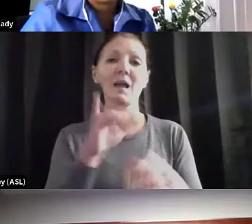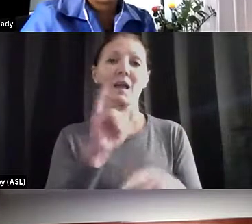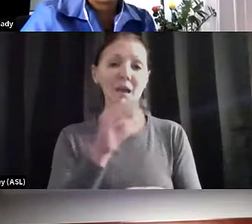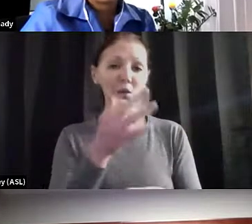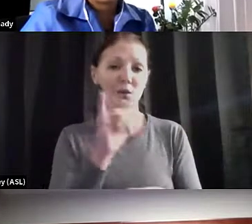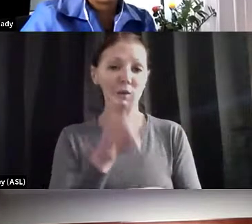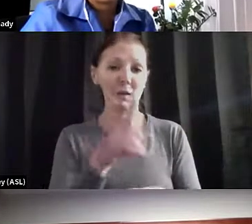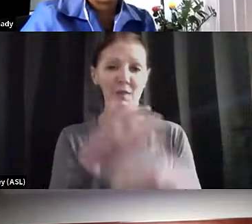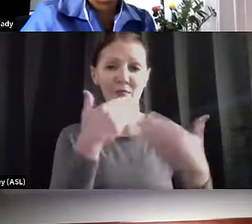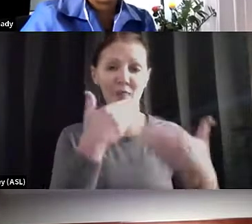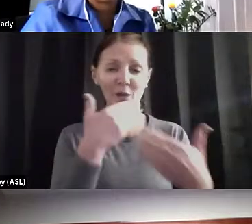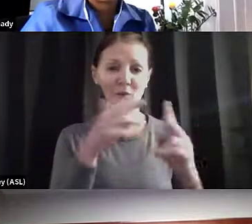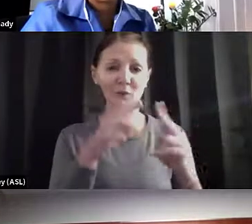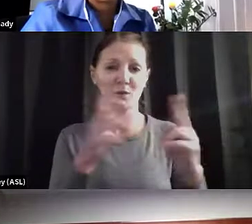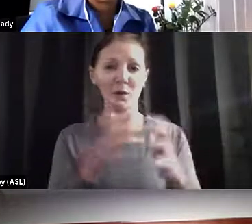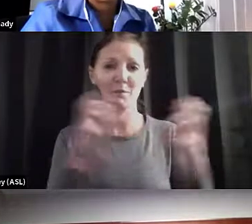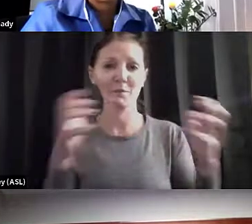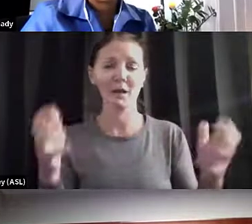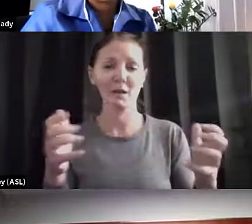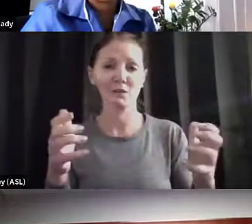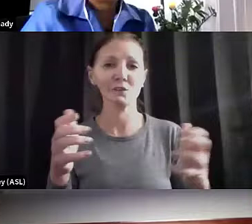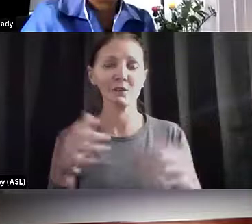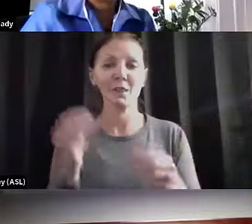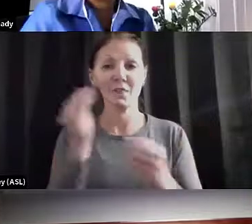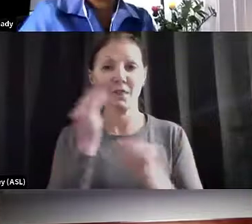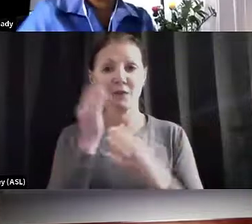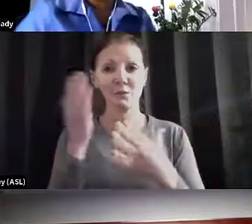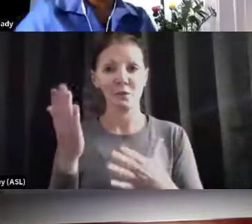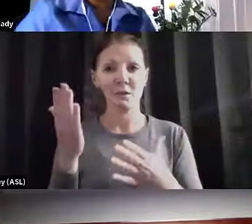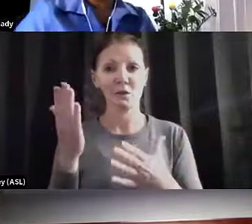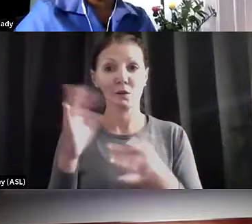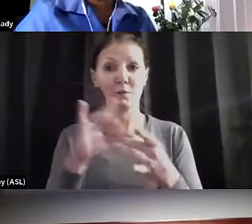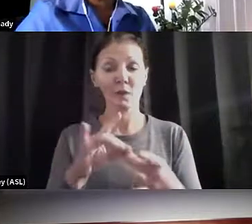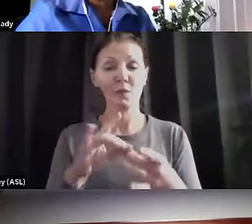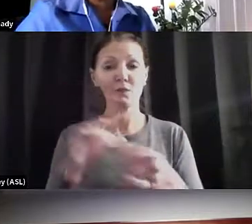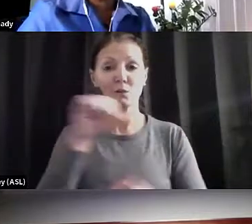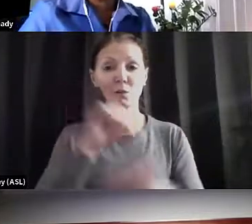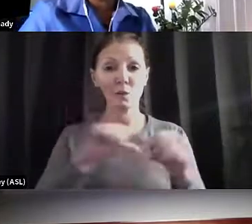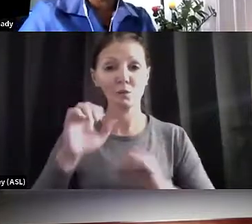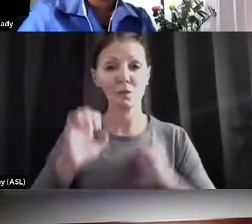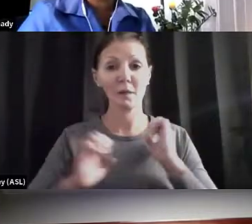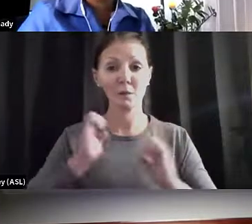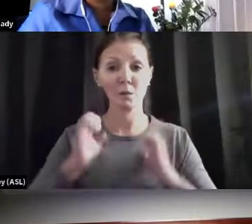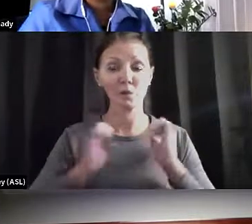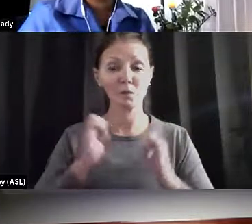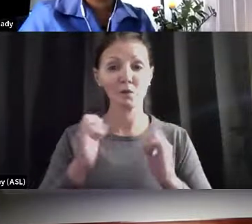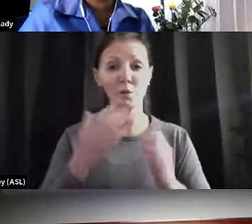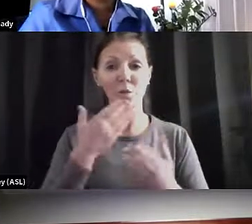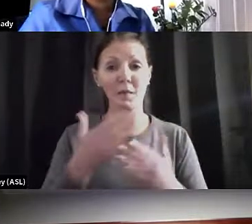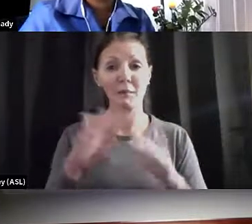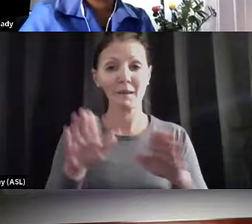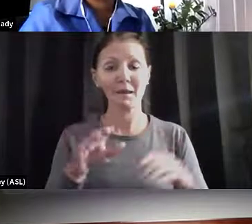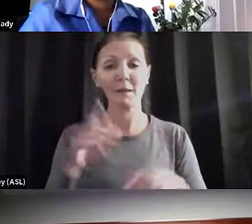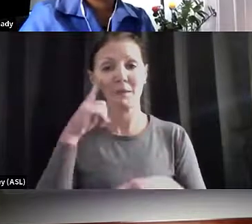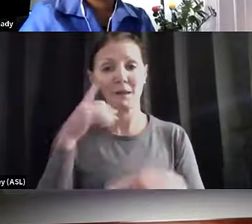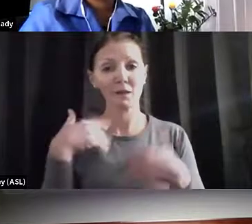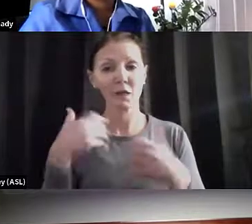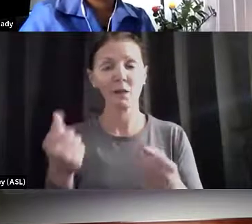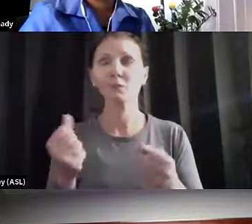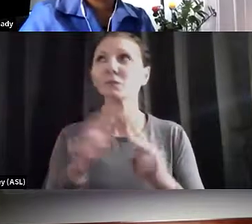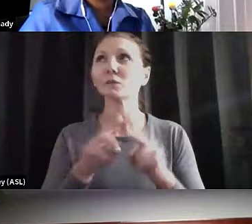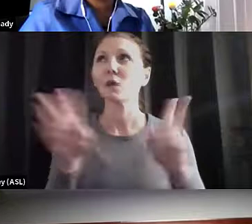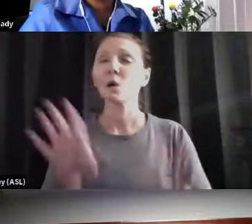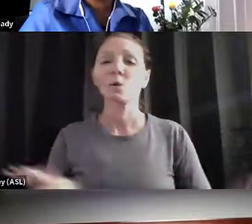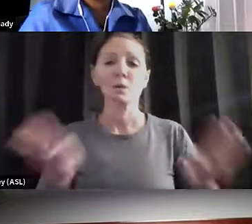facilitation. And, you know, the information about the social, emotional well-being, mental health, so critical